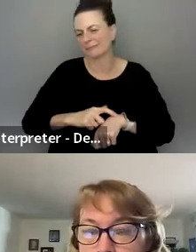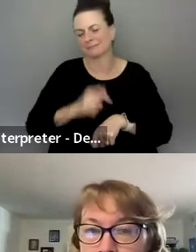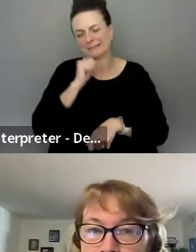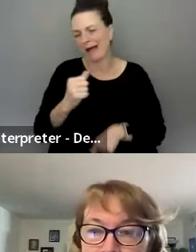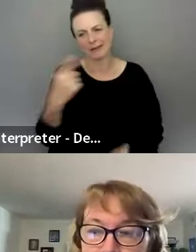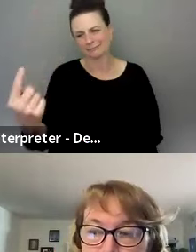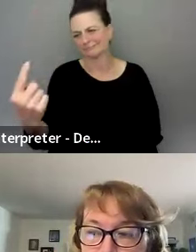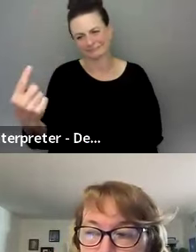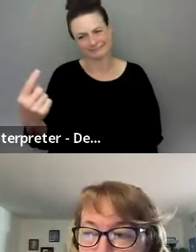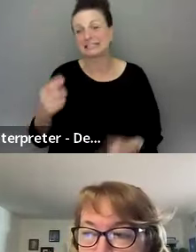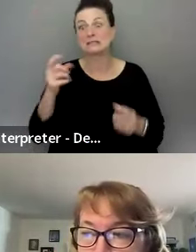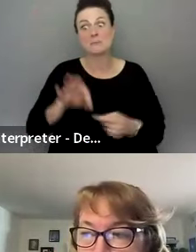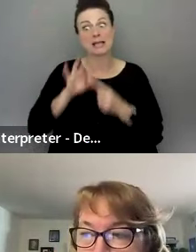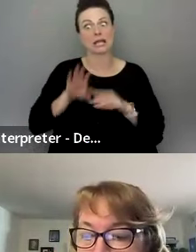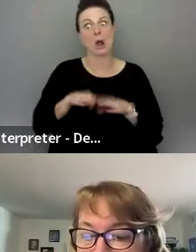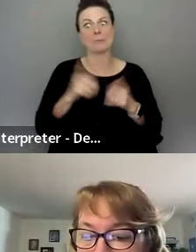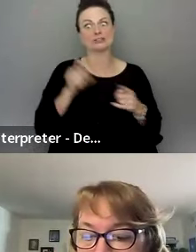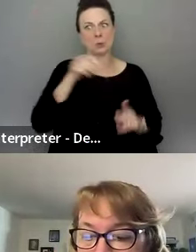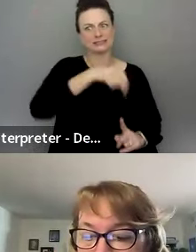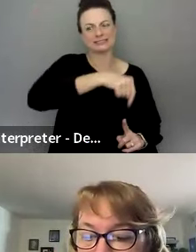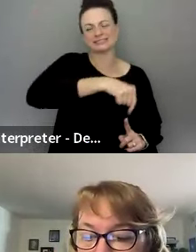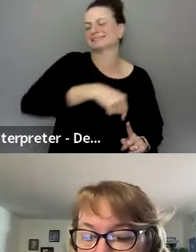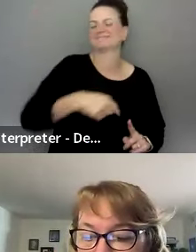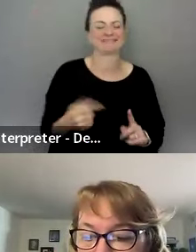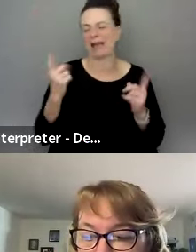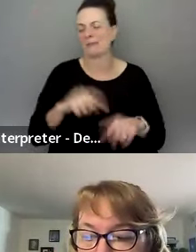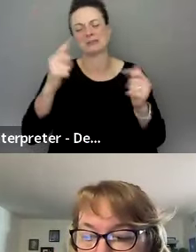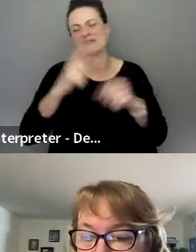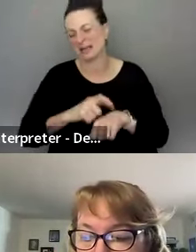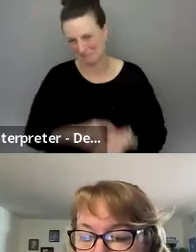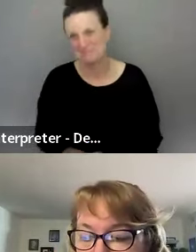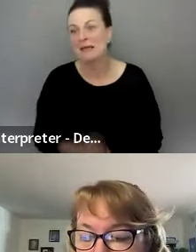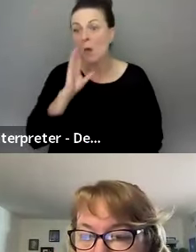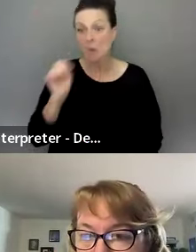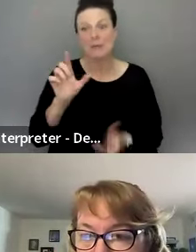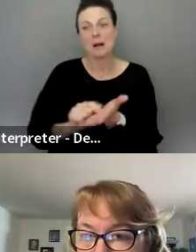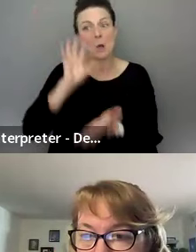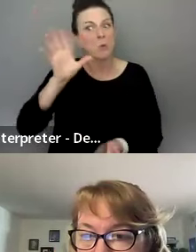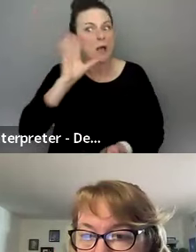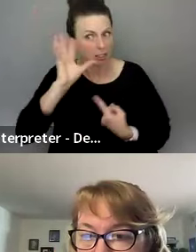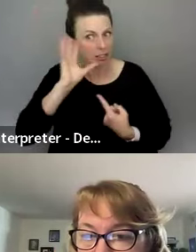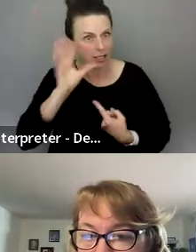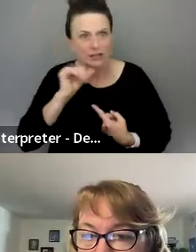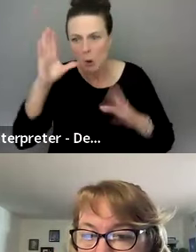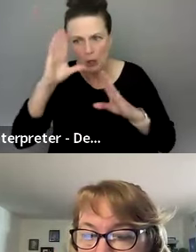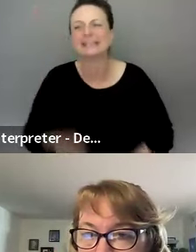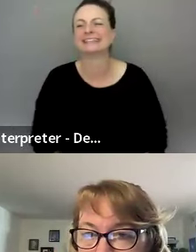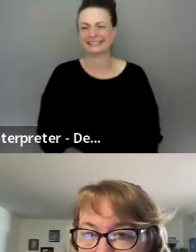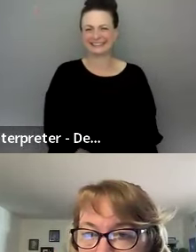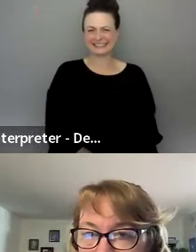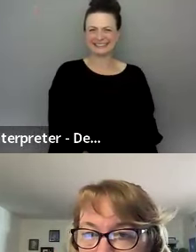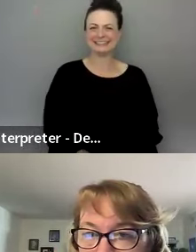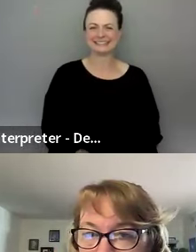especially in open source. So, yeah, just, yeah, it will be published. It will be published. Don't worry about it.